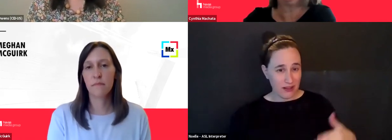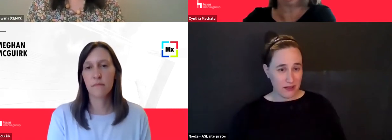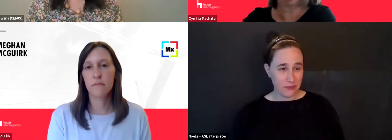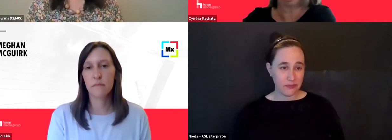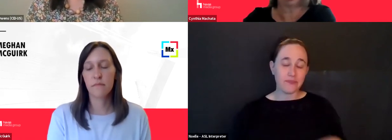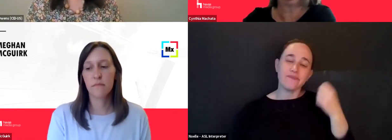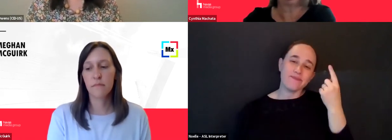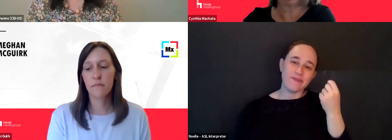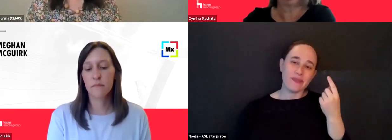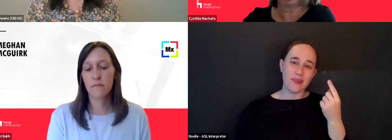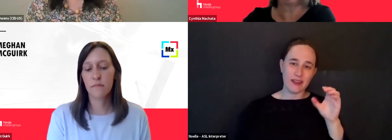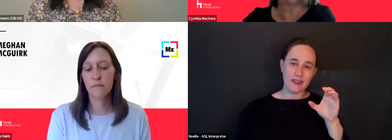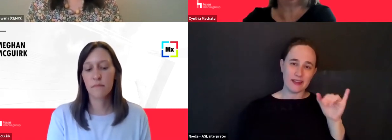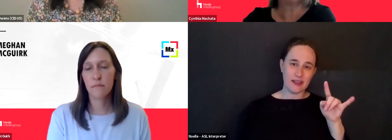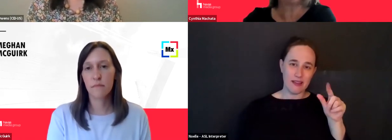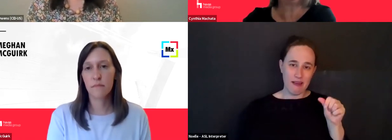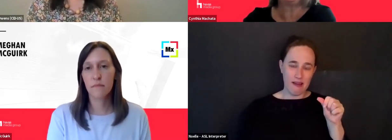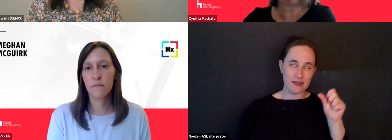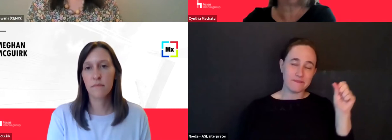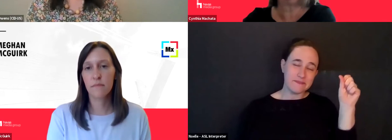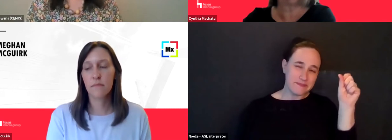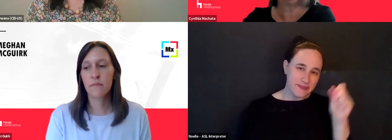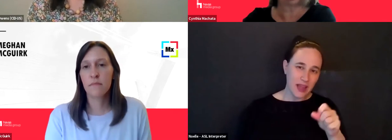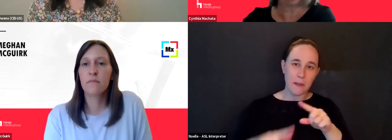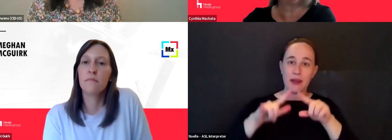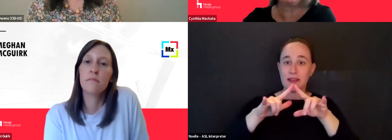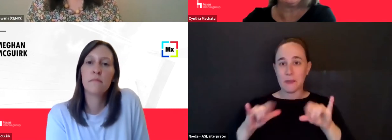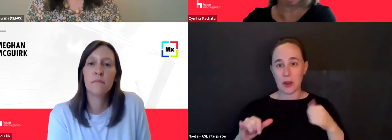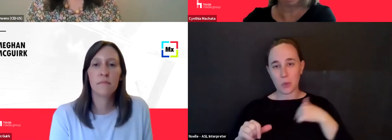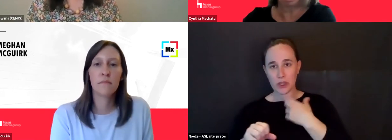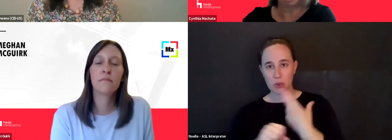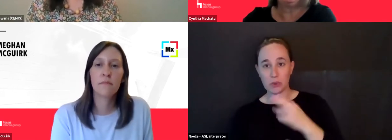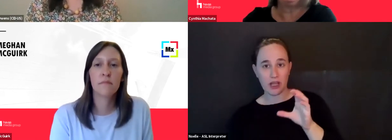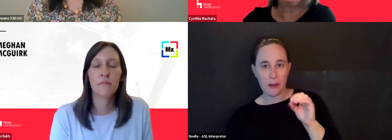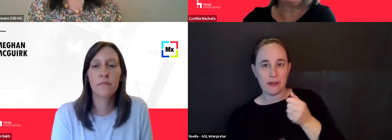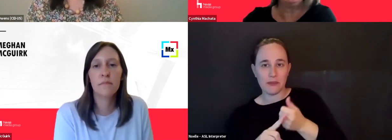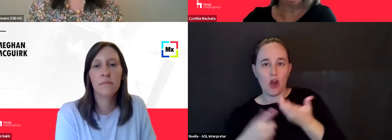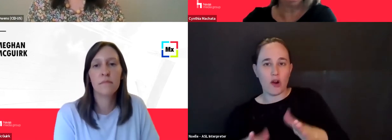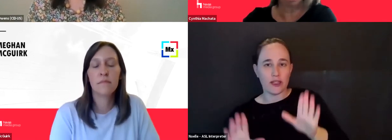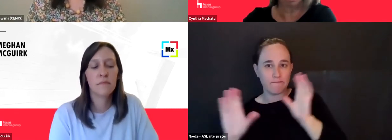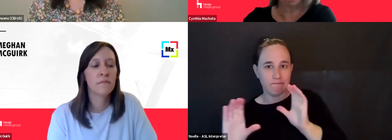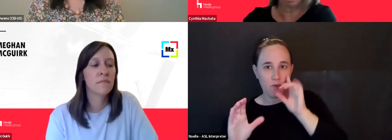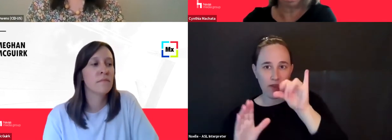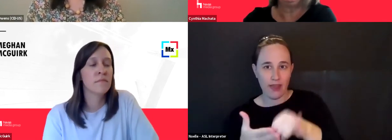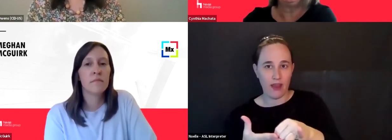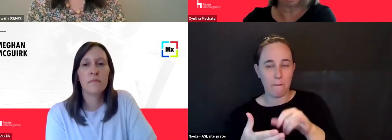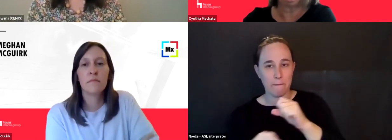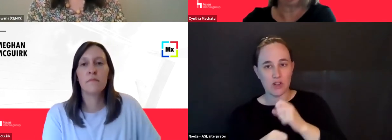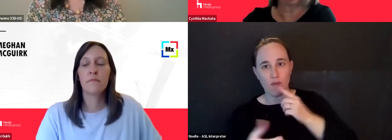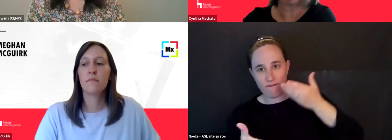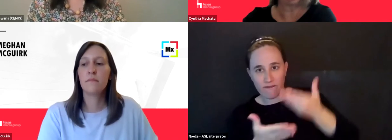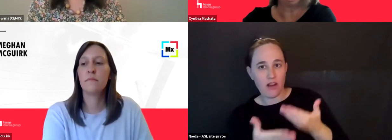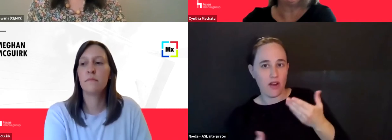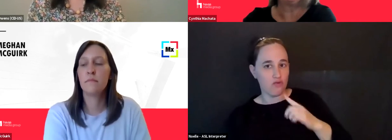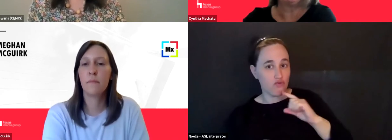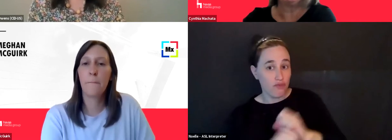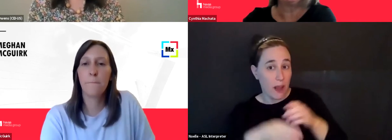we also, um, use companies that specifically look for that, um, verification, you know, and, and